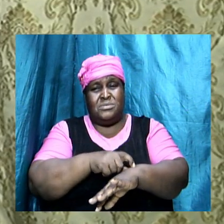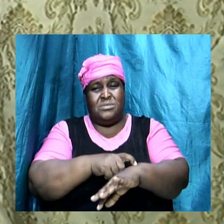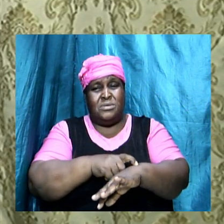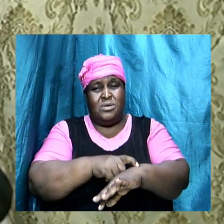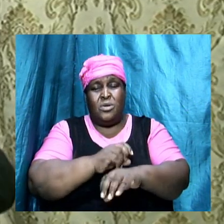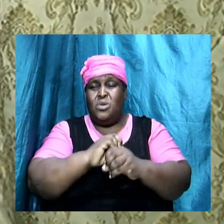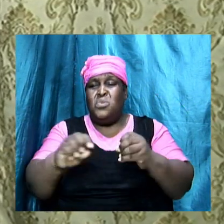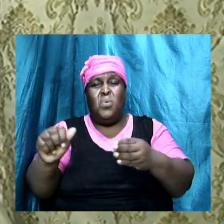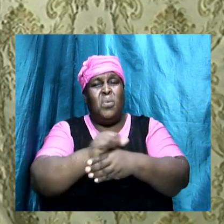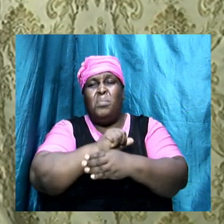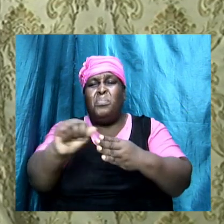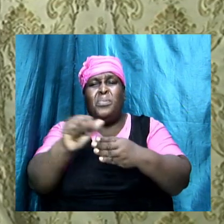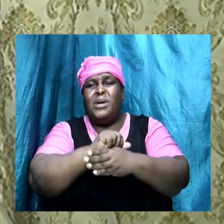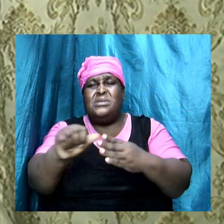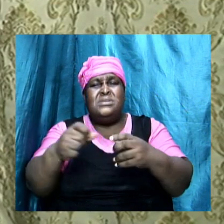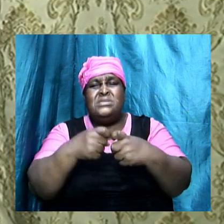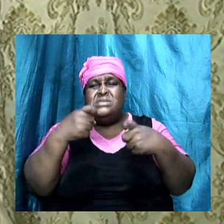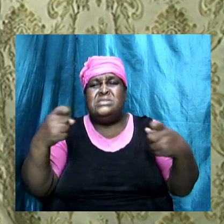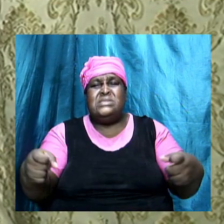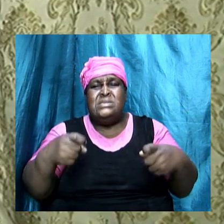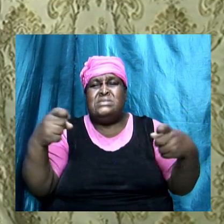we don't practice sinning